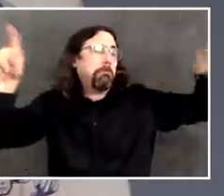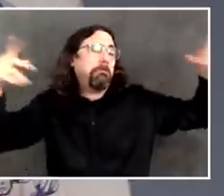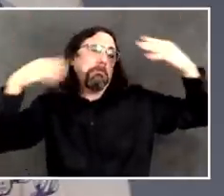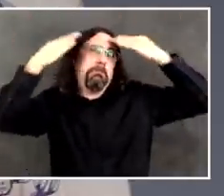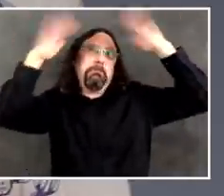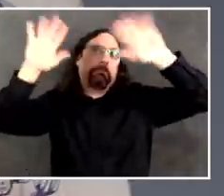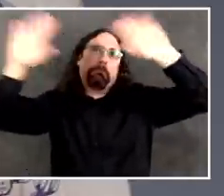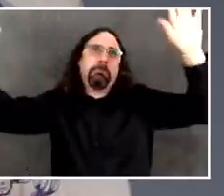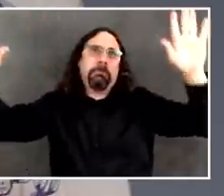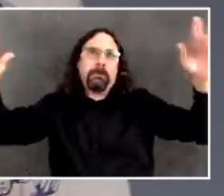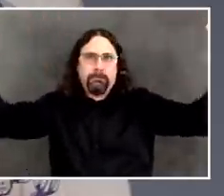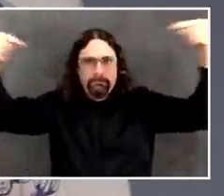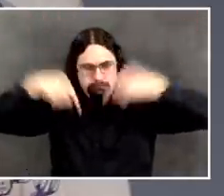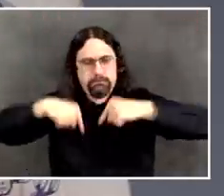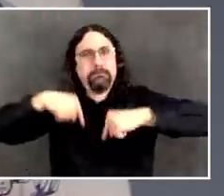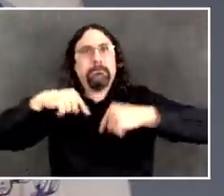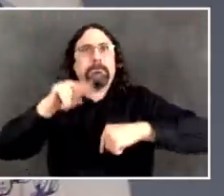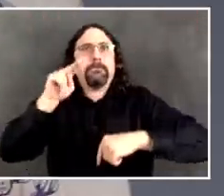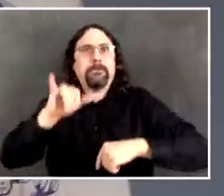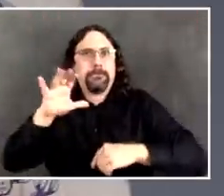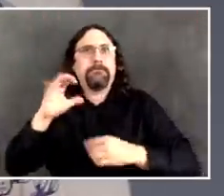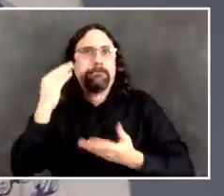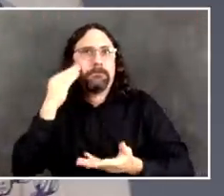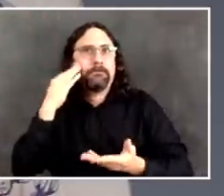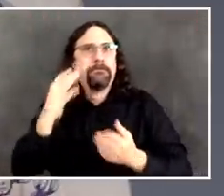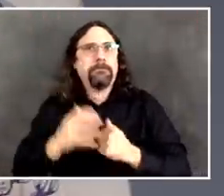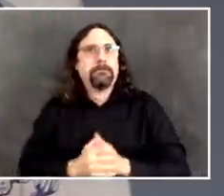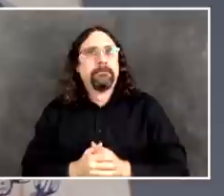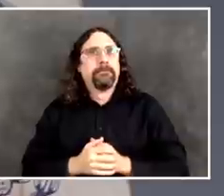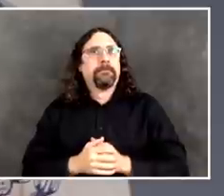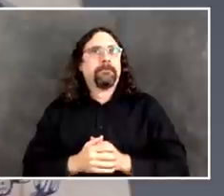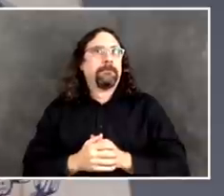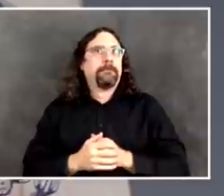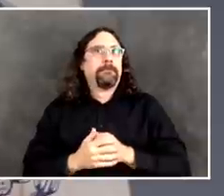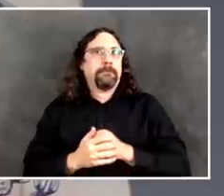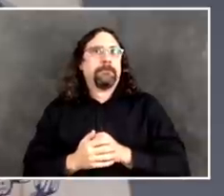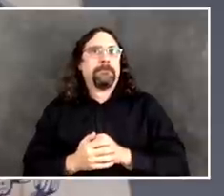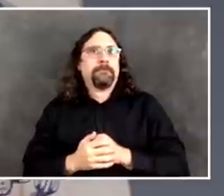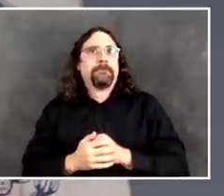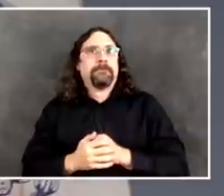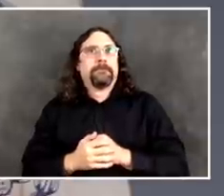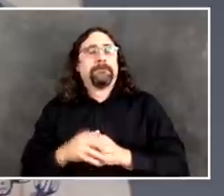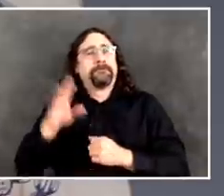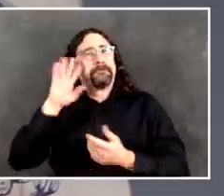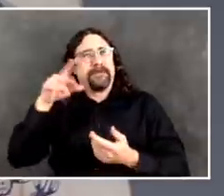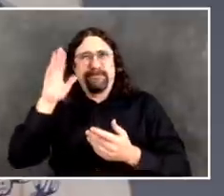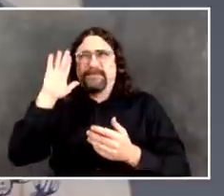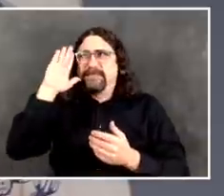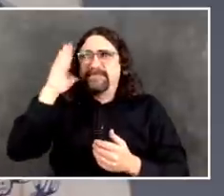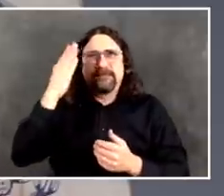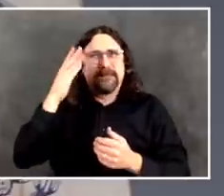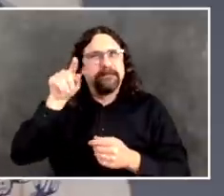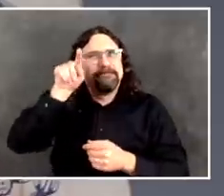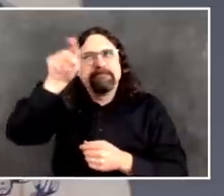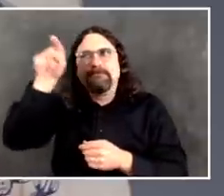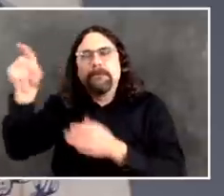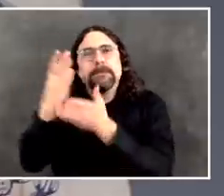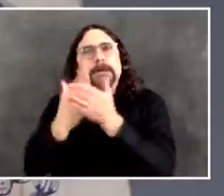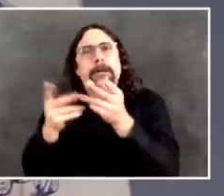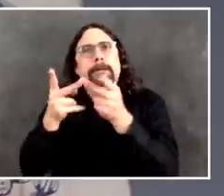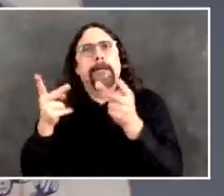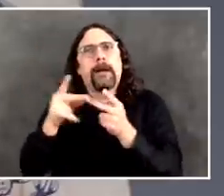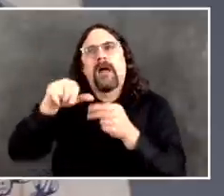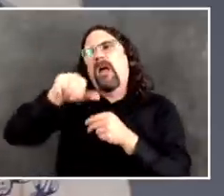I hope and pray they have very clear indicators that back up that decision. I hope and pray they're sharing them openly and